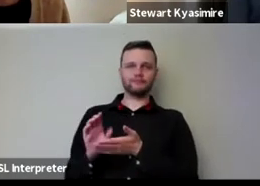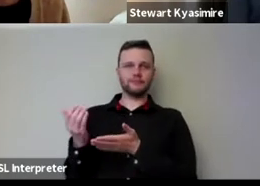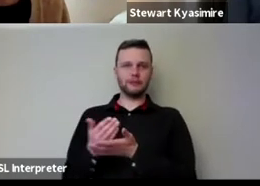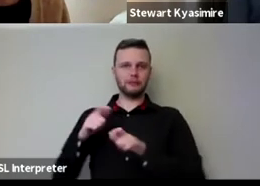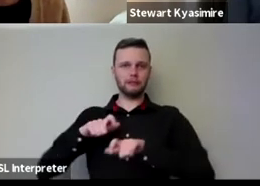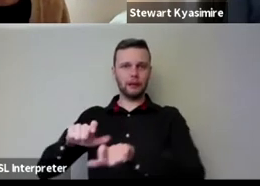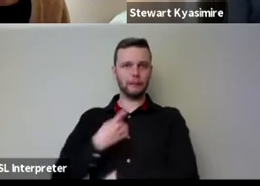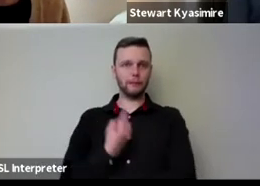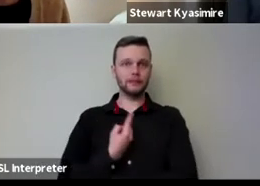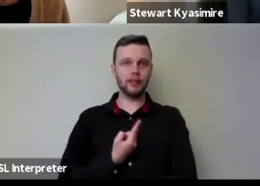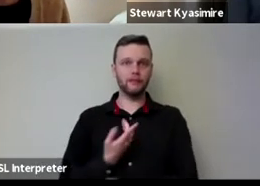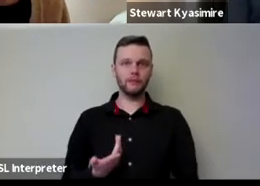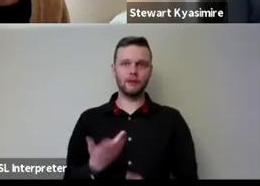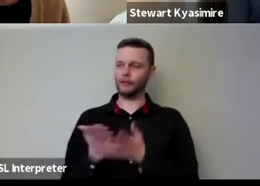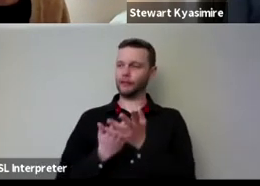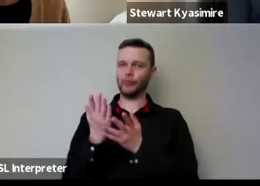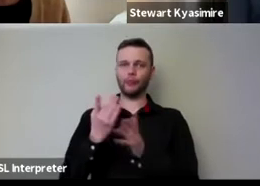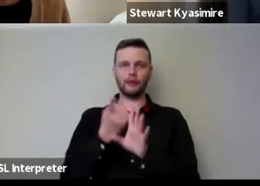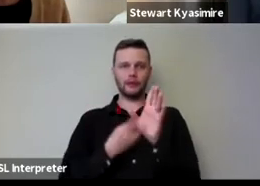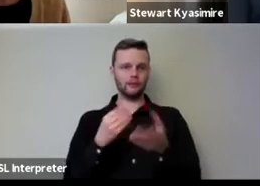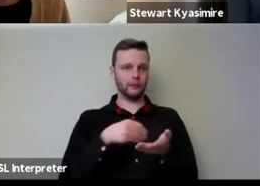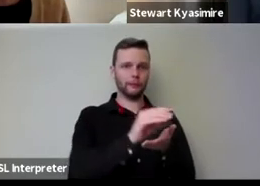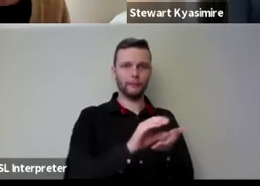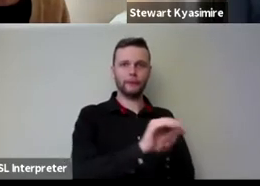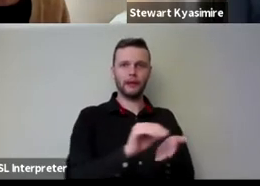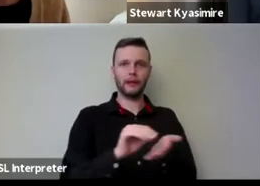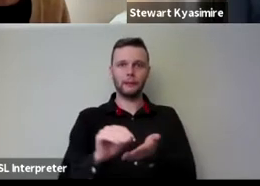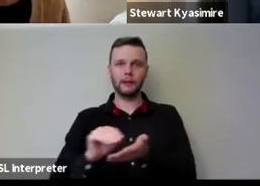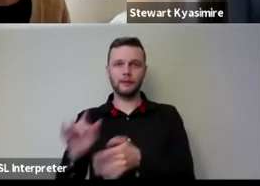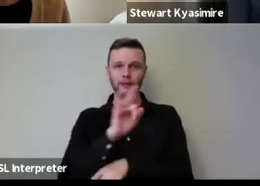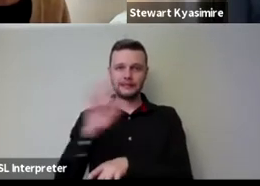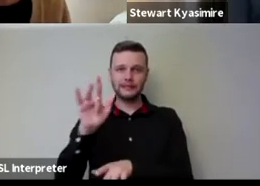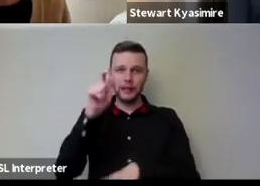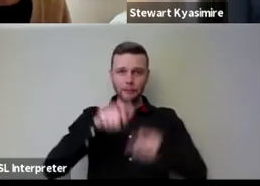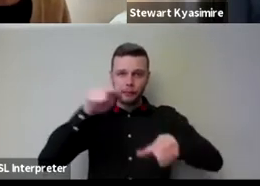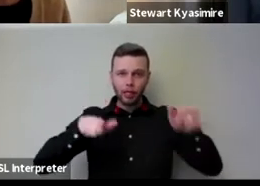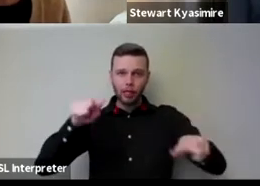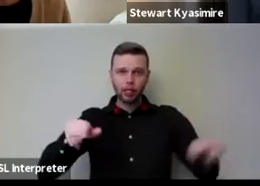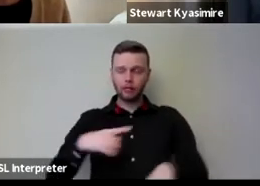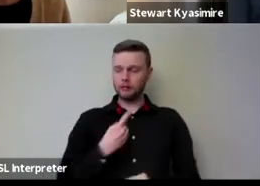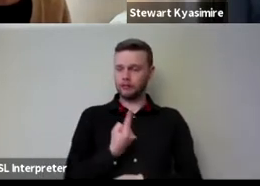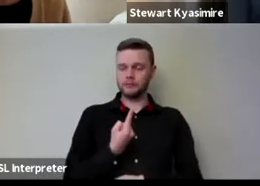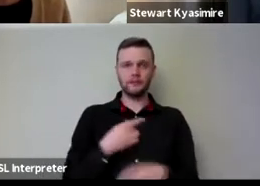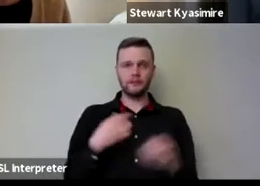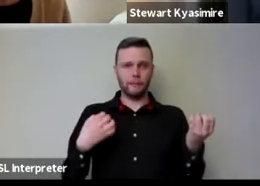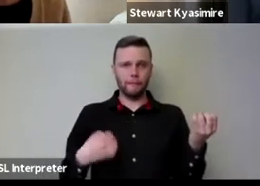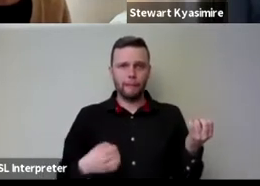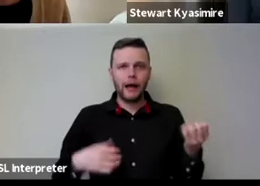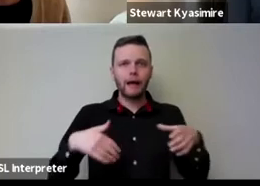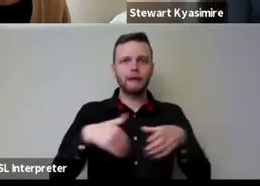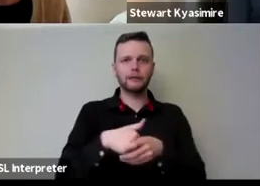normal year i pay the wages of up to 10 other people um who are band members engineers filmmakers